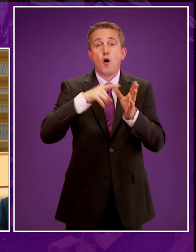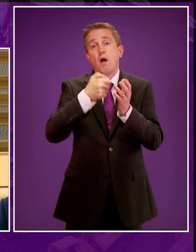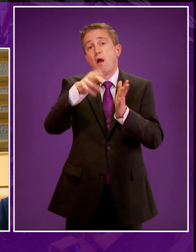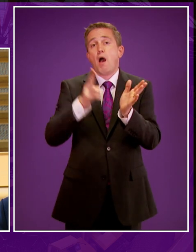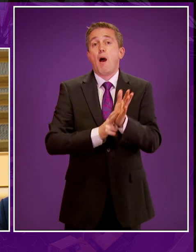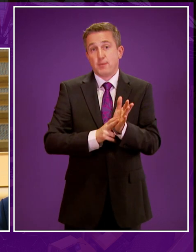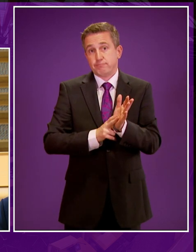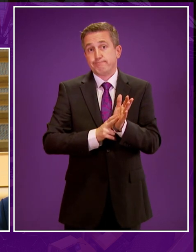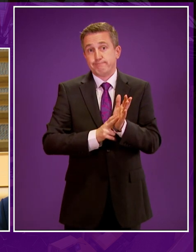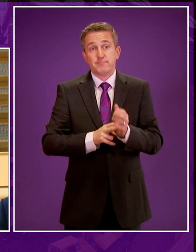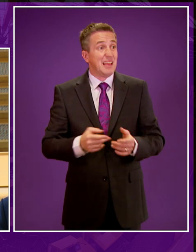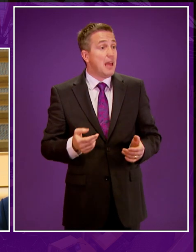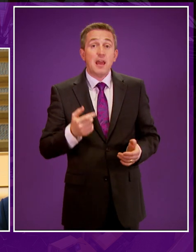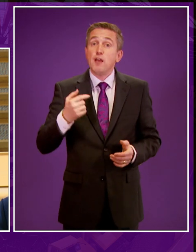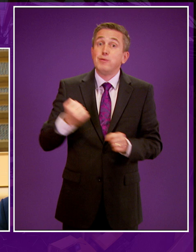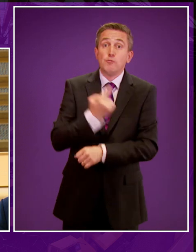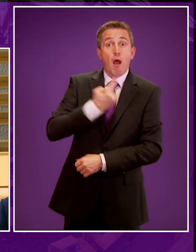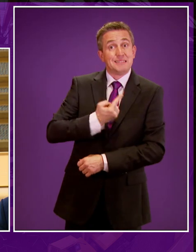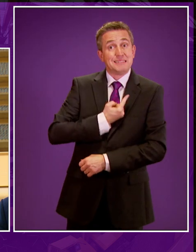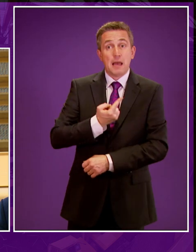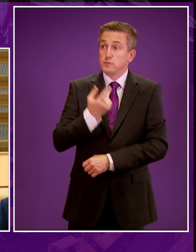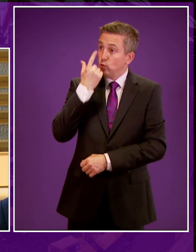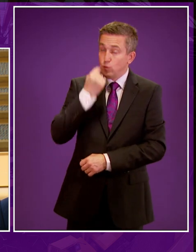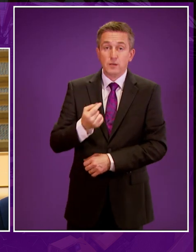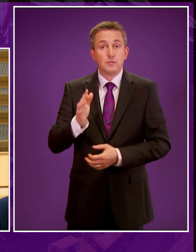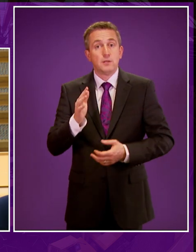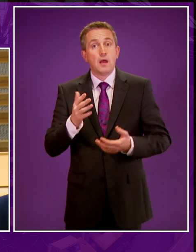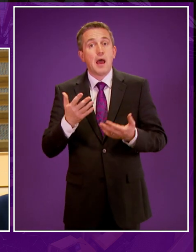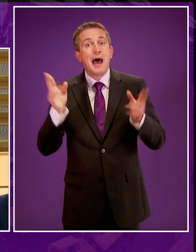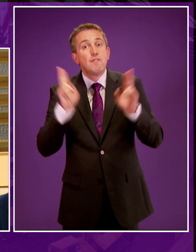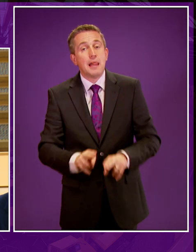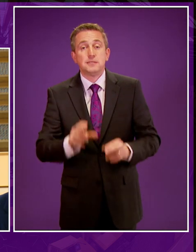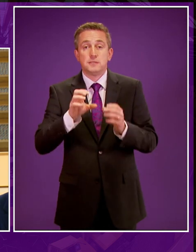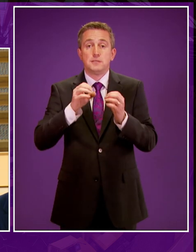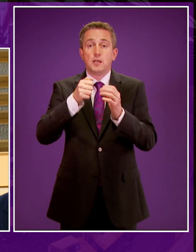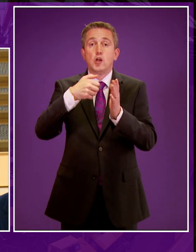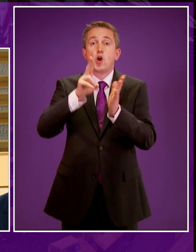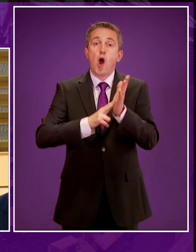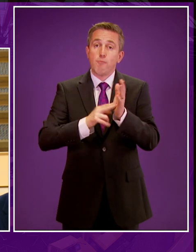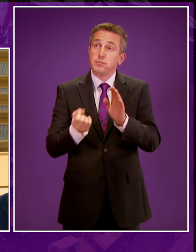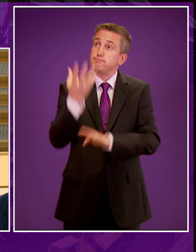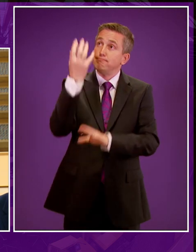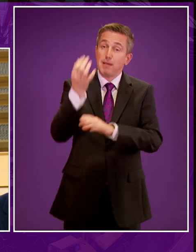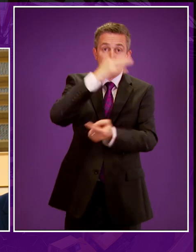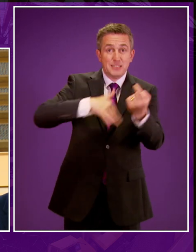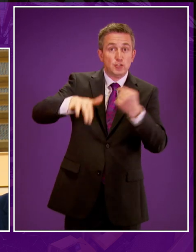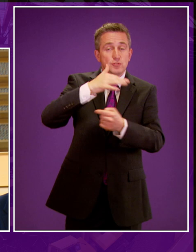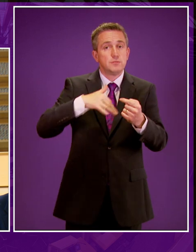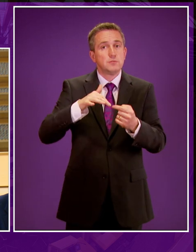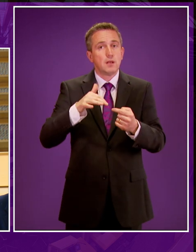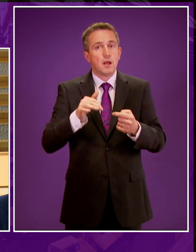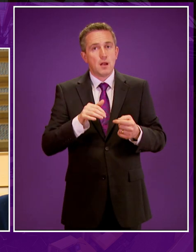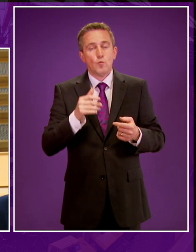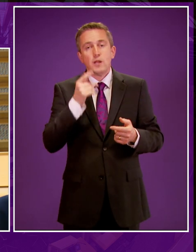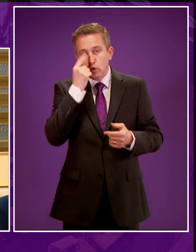If we produced it here, we could set the environmental safeguards and not have them imported from anywhere in the world, regardless of the